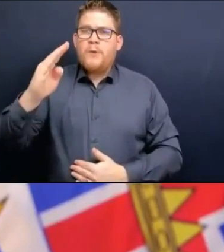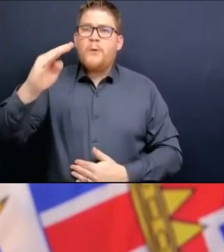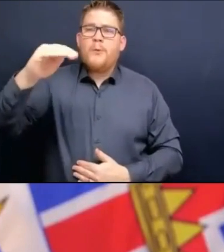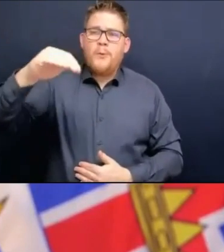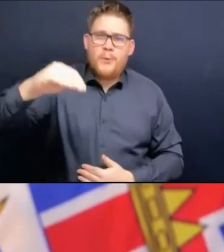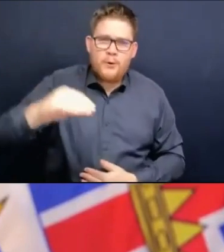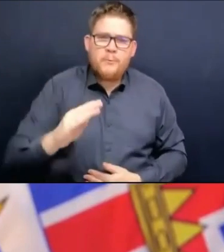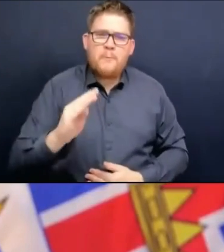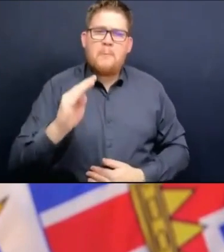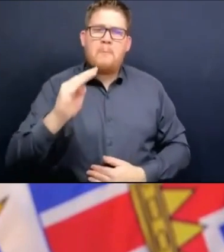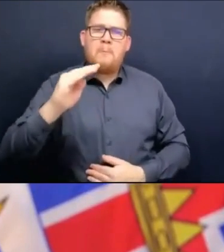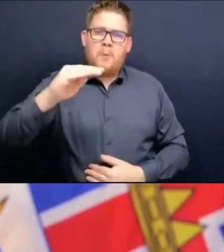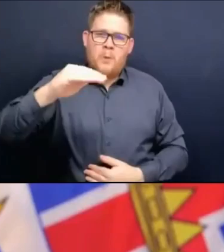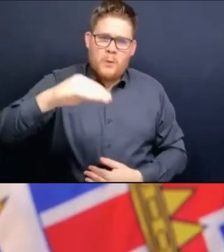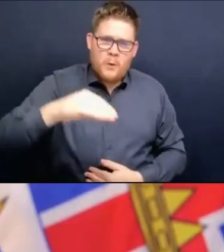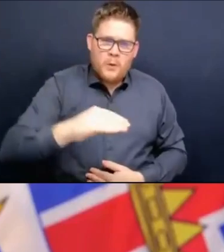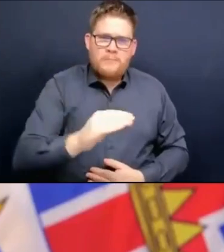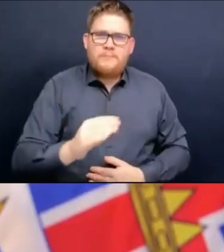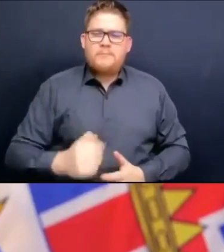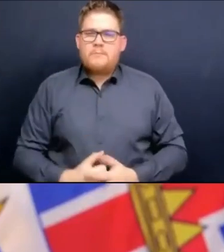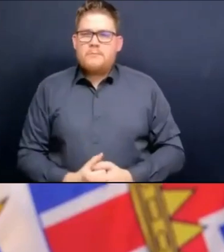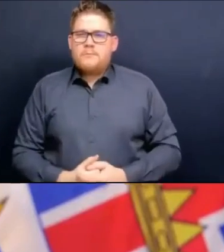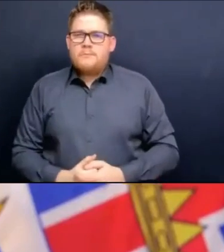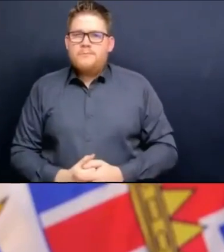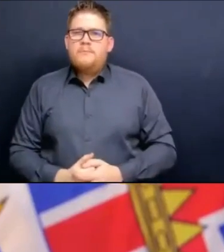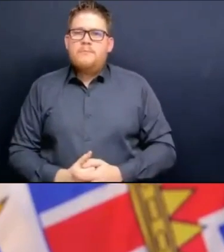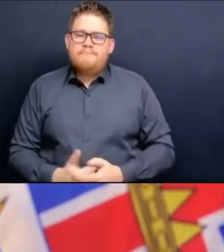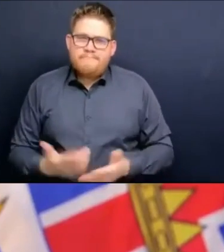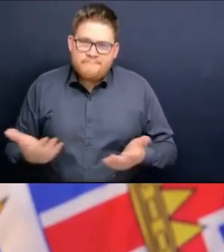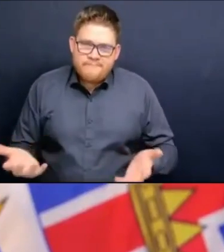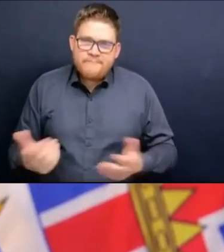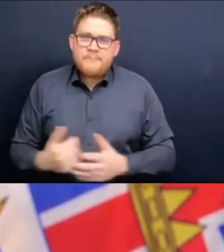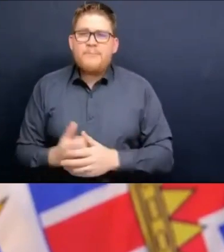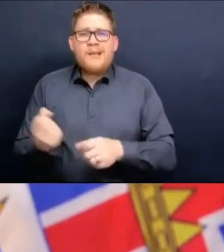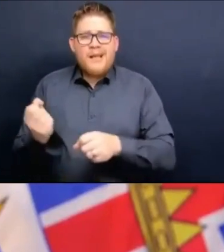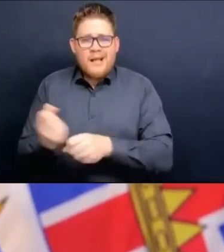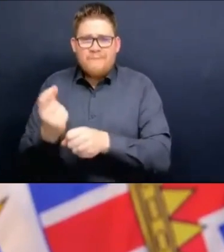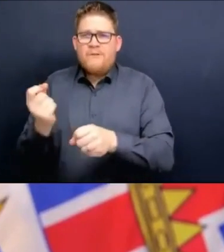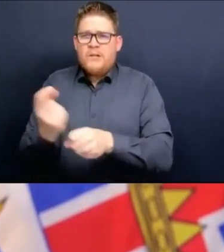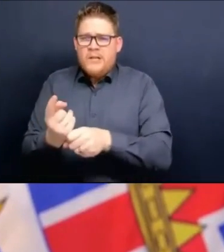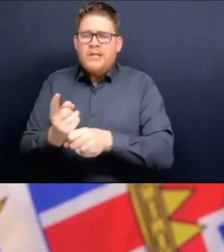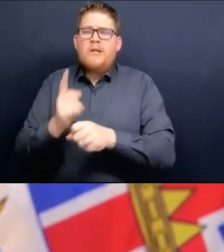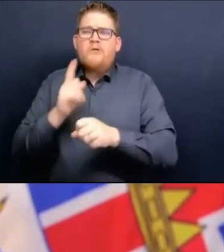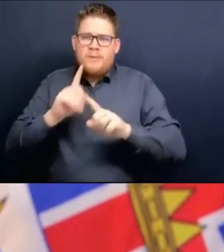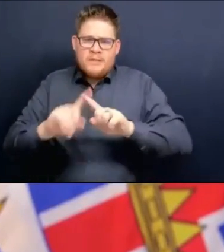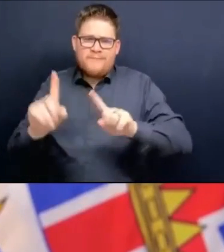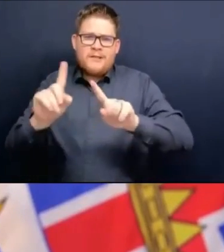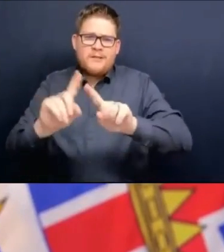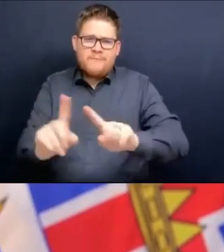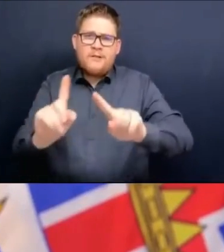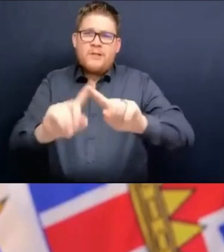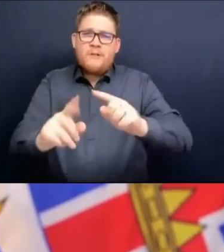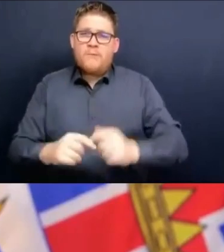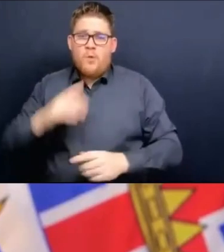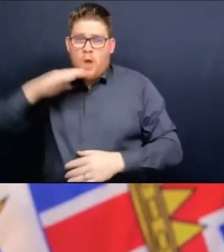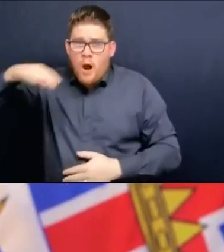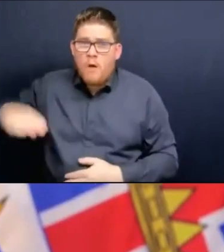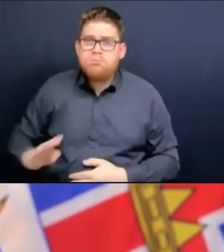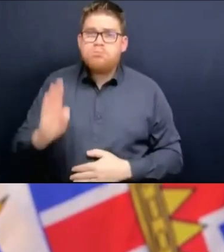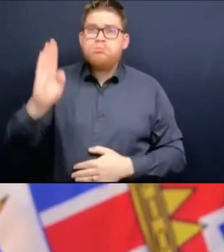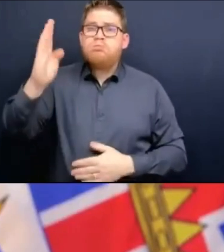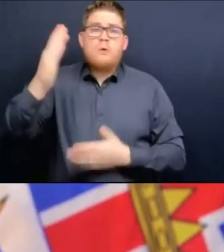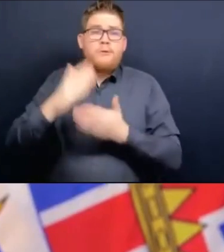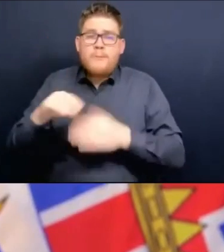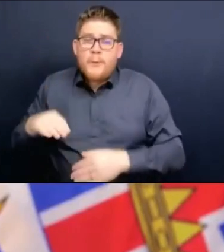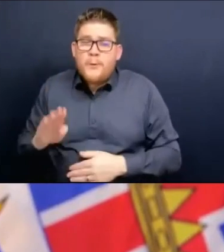It's likely to have different impacts in different years, depending on how much the virus changes over time.